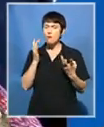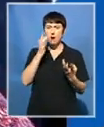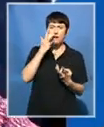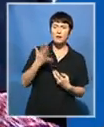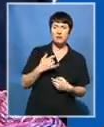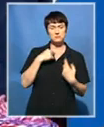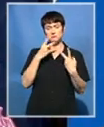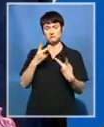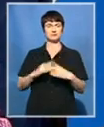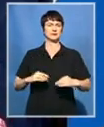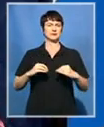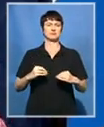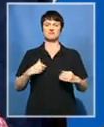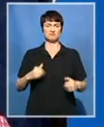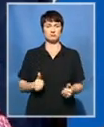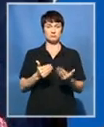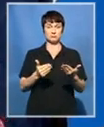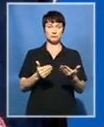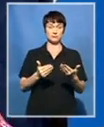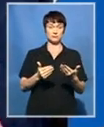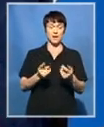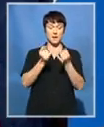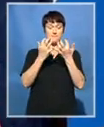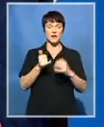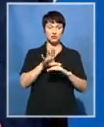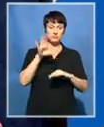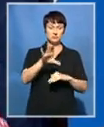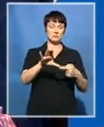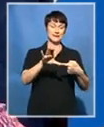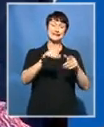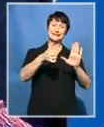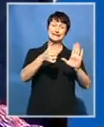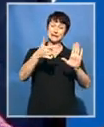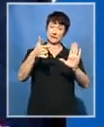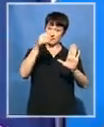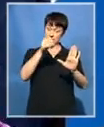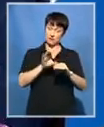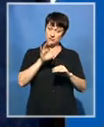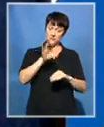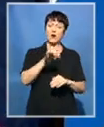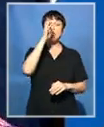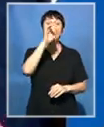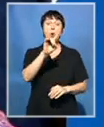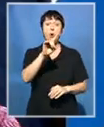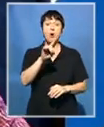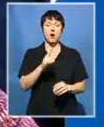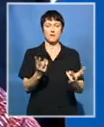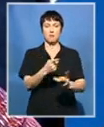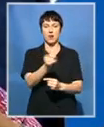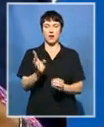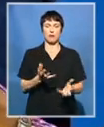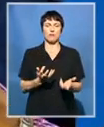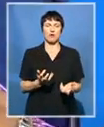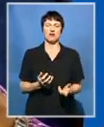We deliver more than 67% of our budget to poor people. I know we've been accused of delivering